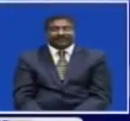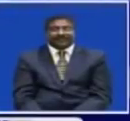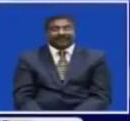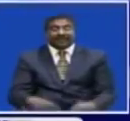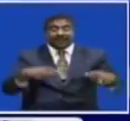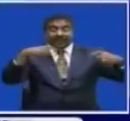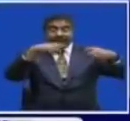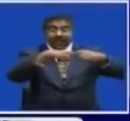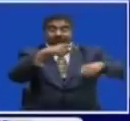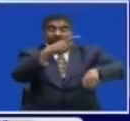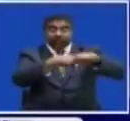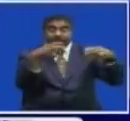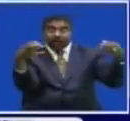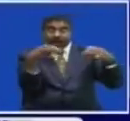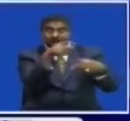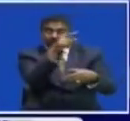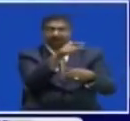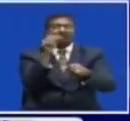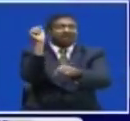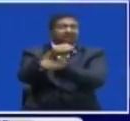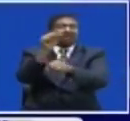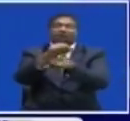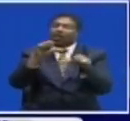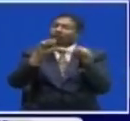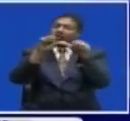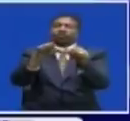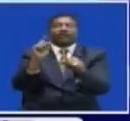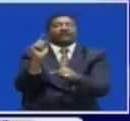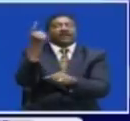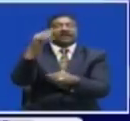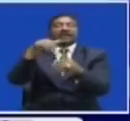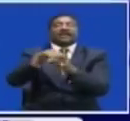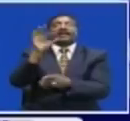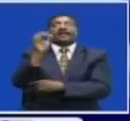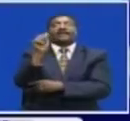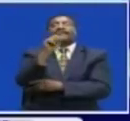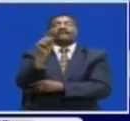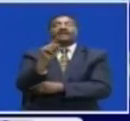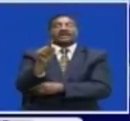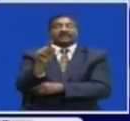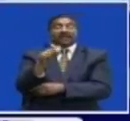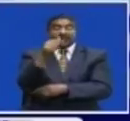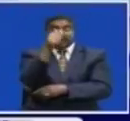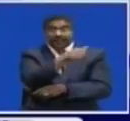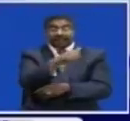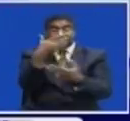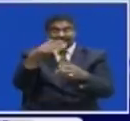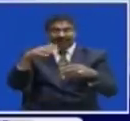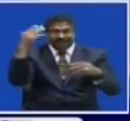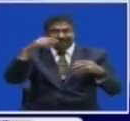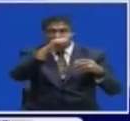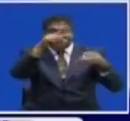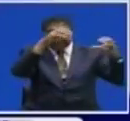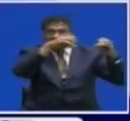Zanako Football Club Has Continued To Dominate The First MTN Transitional Super League Stream A This Is After They Held Zesco